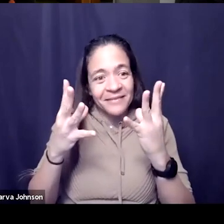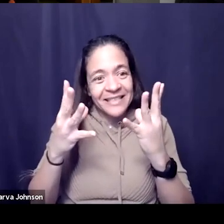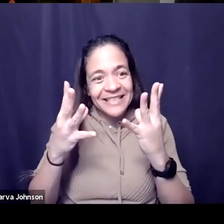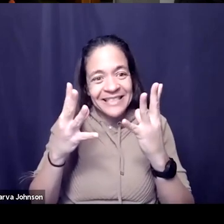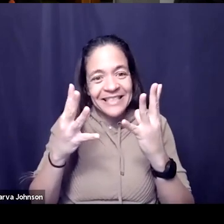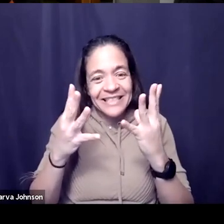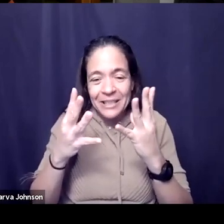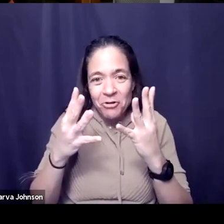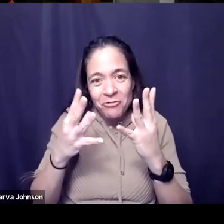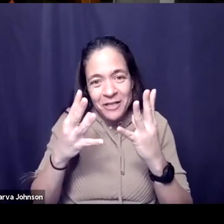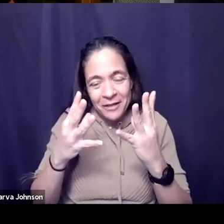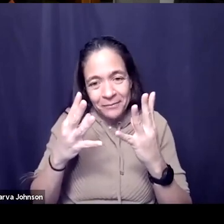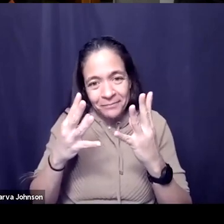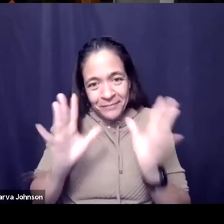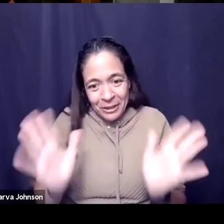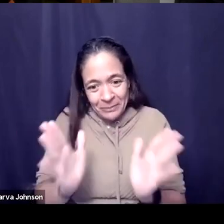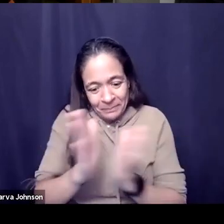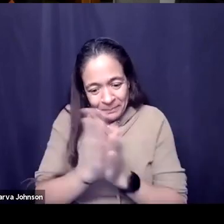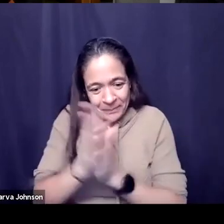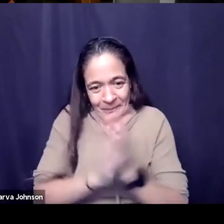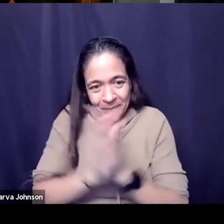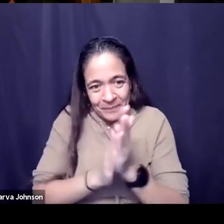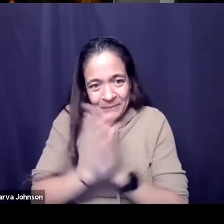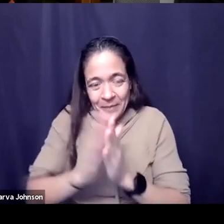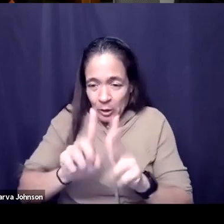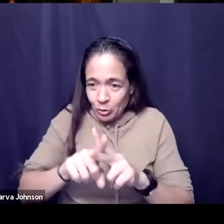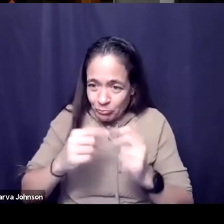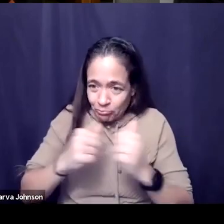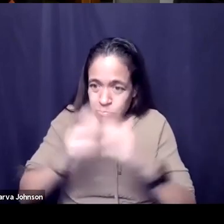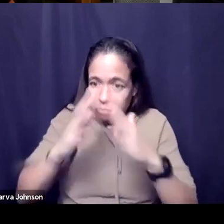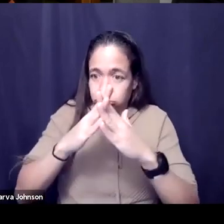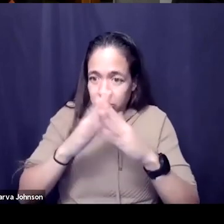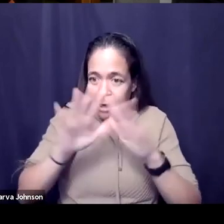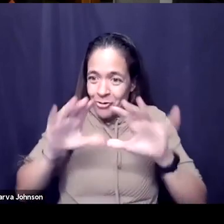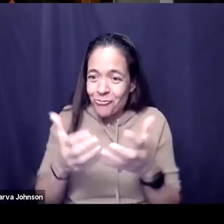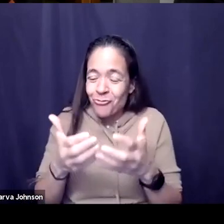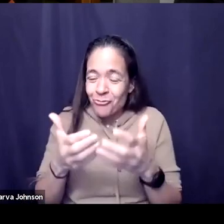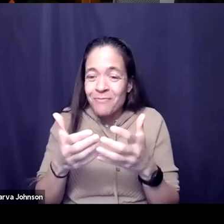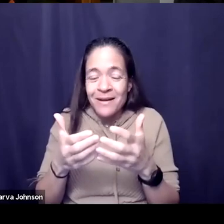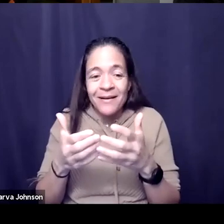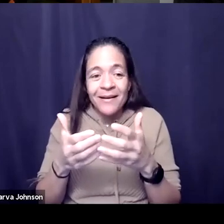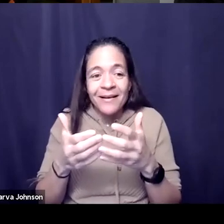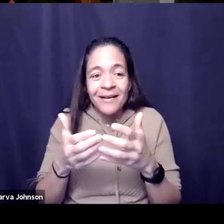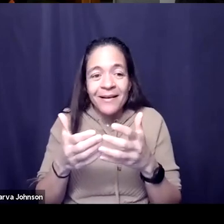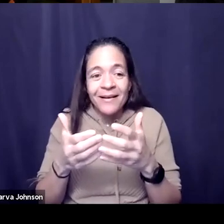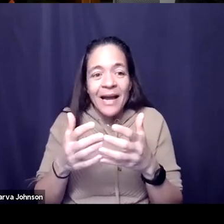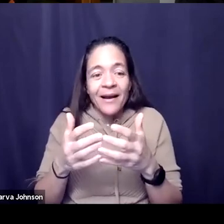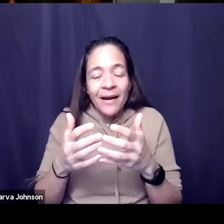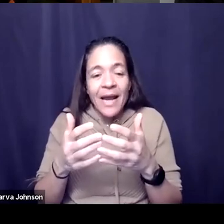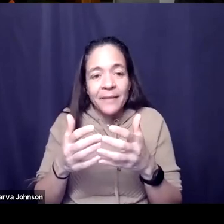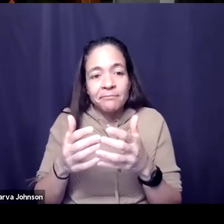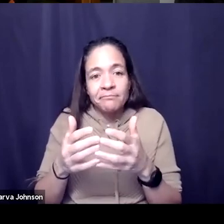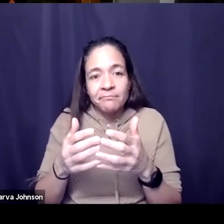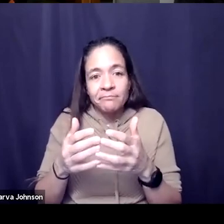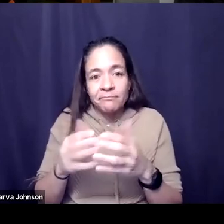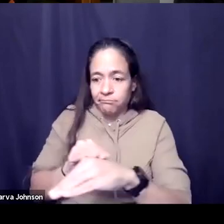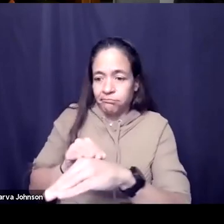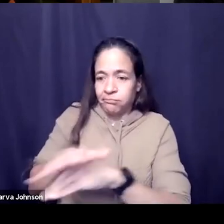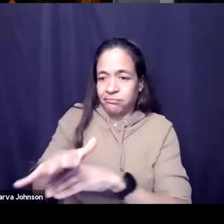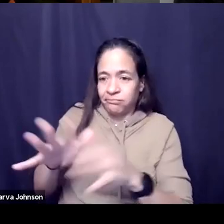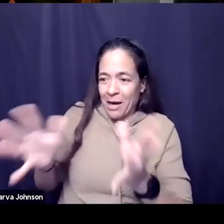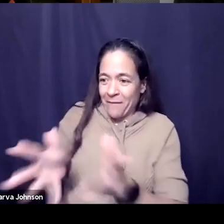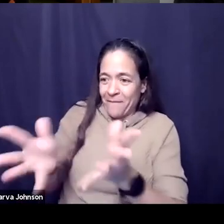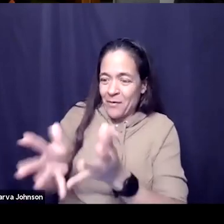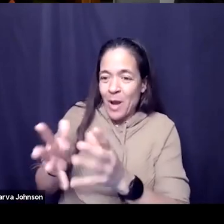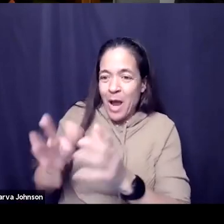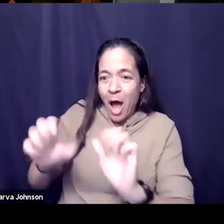spark the fire just to start um a group and and and really begin to rally other people um and